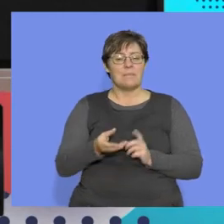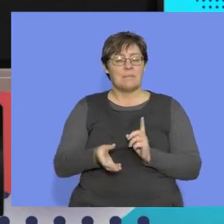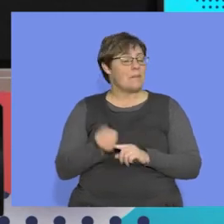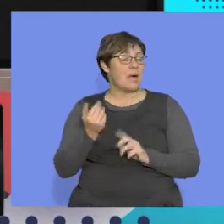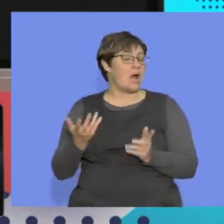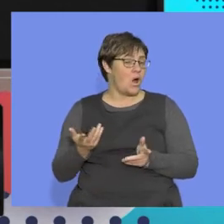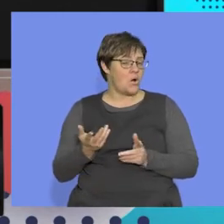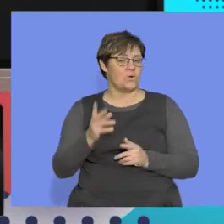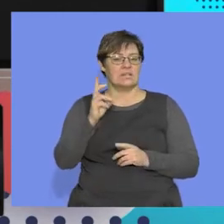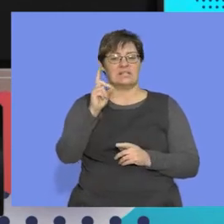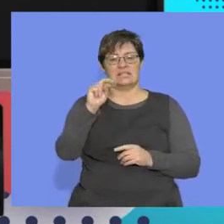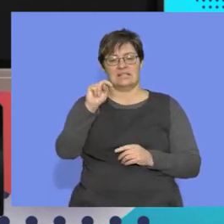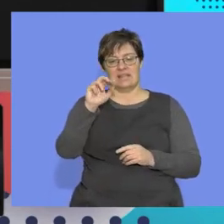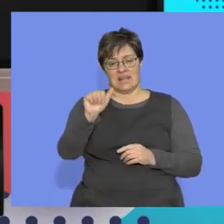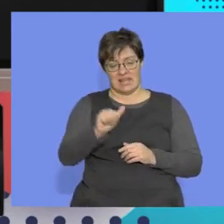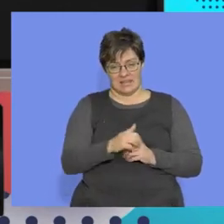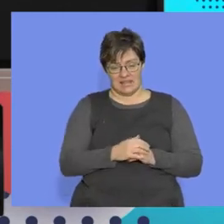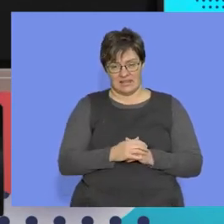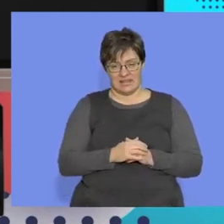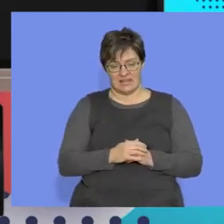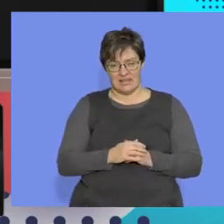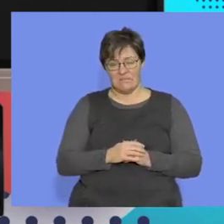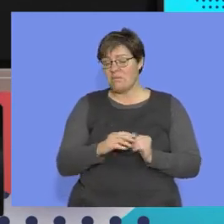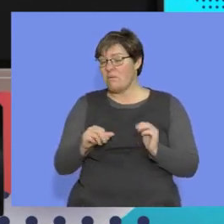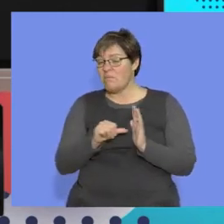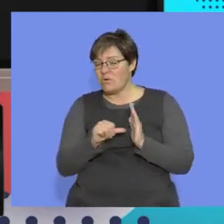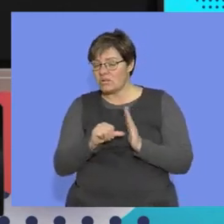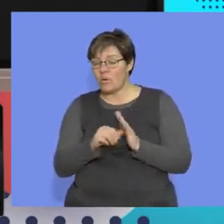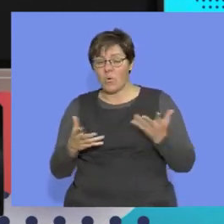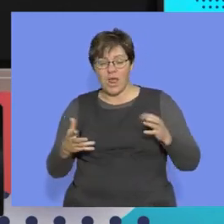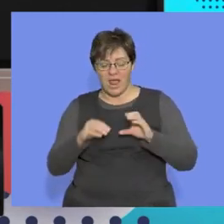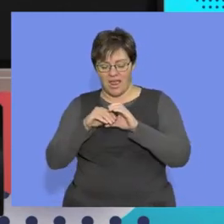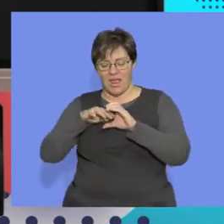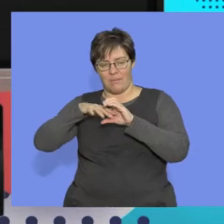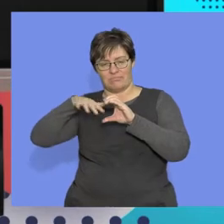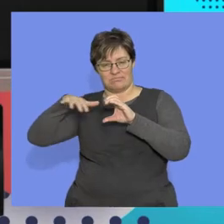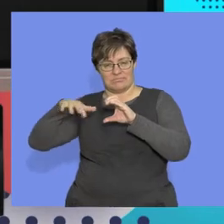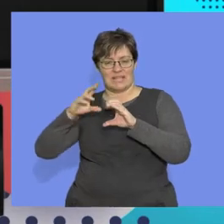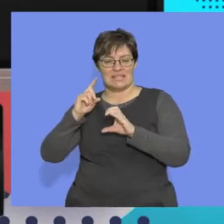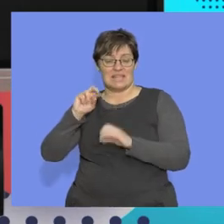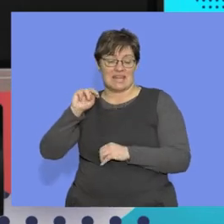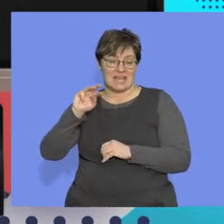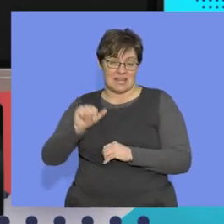DNA, but most importantly, in the mitochondrial DNA.